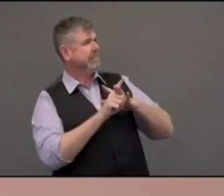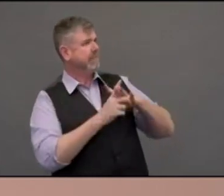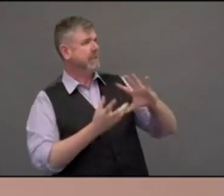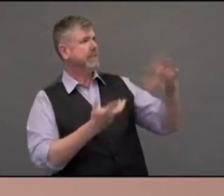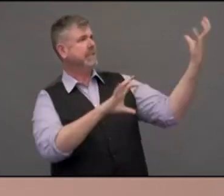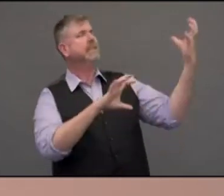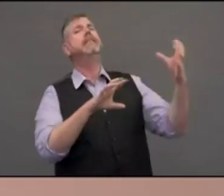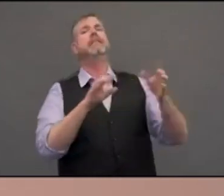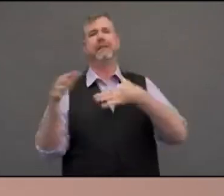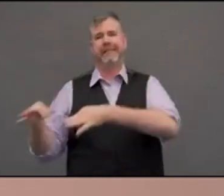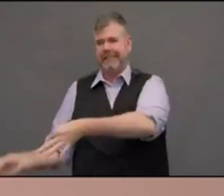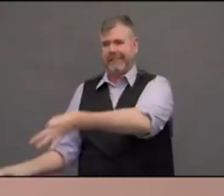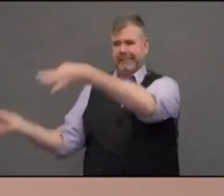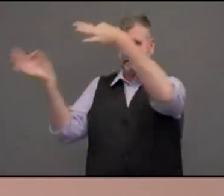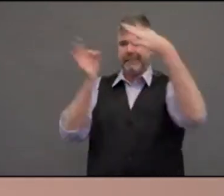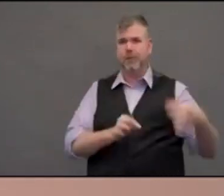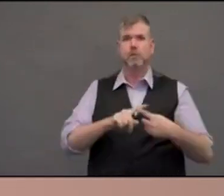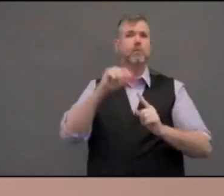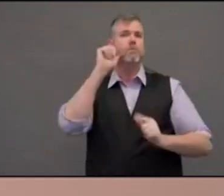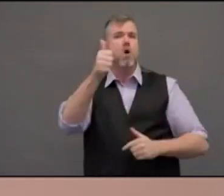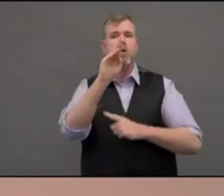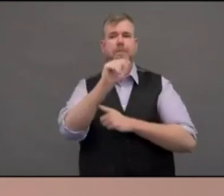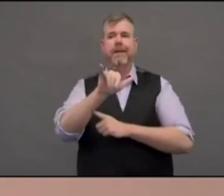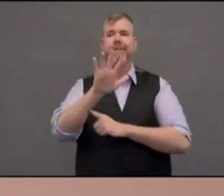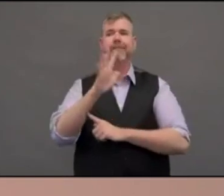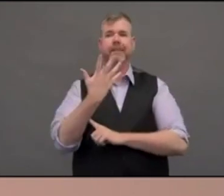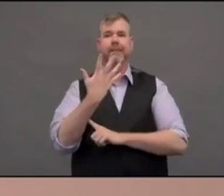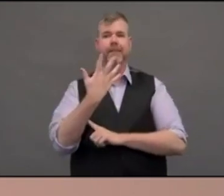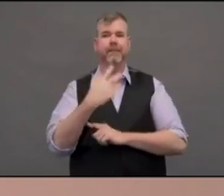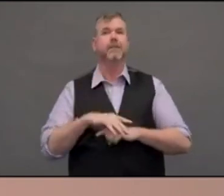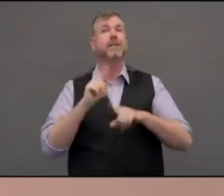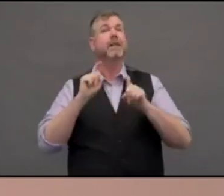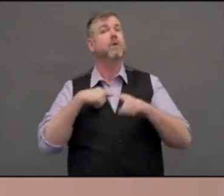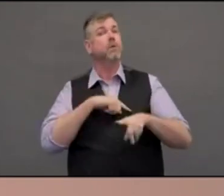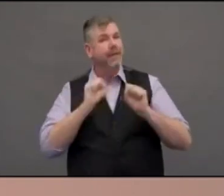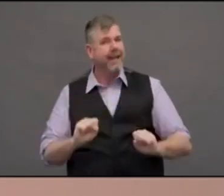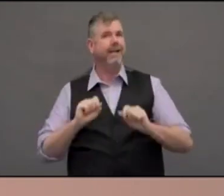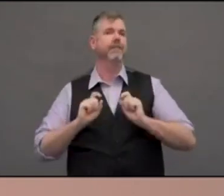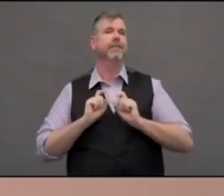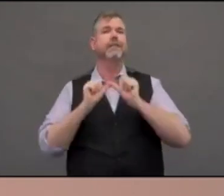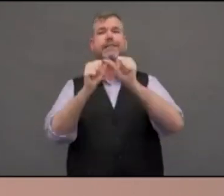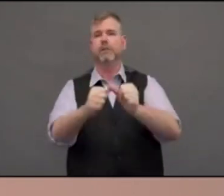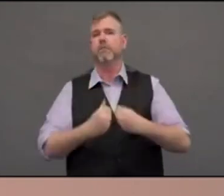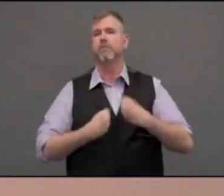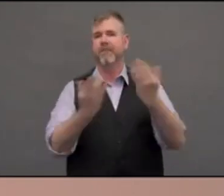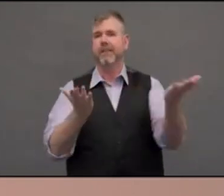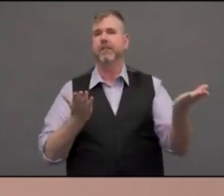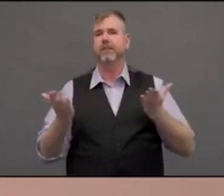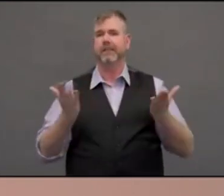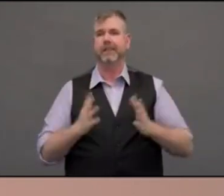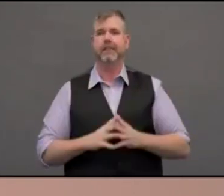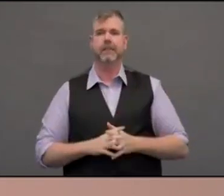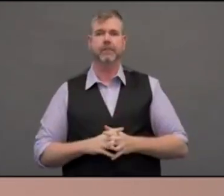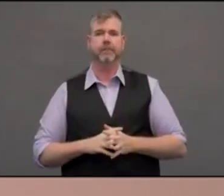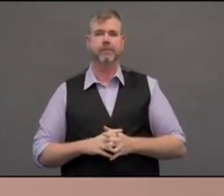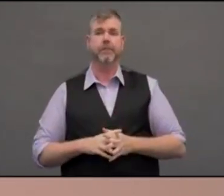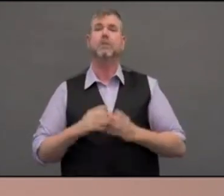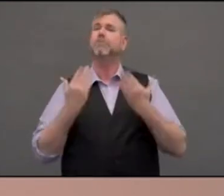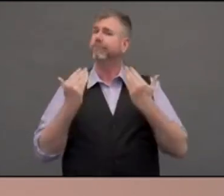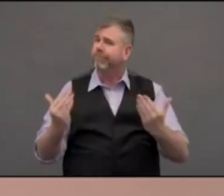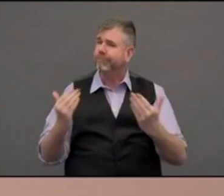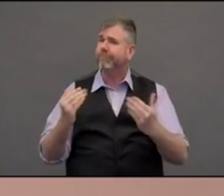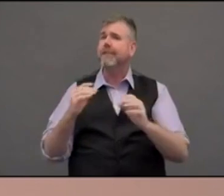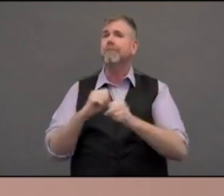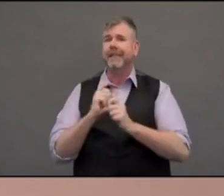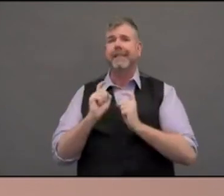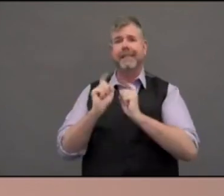providing the essential services that they do. So please, tomorrow, participate in Giving Tuesday Now by making a gift to the Valley Medical Center Foundation or to an